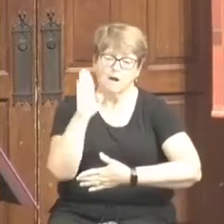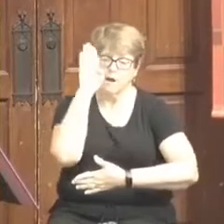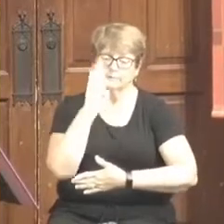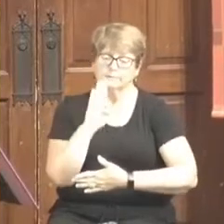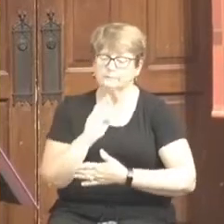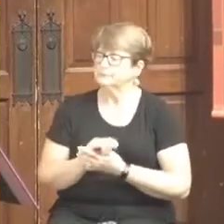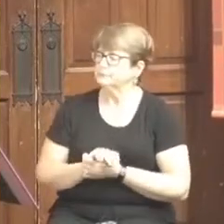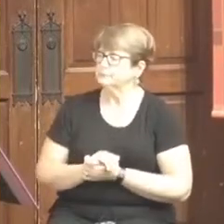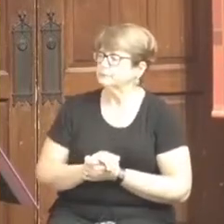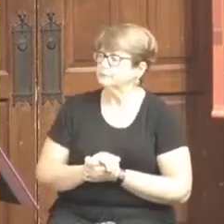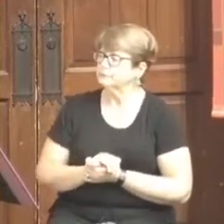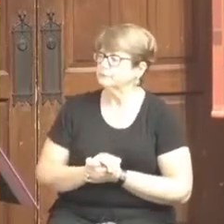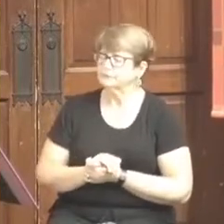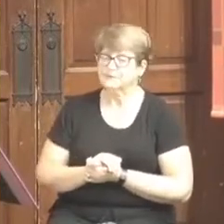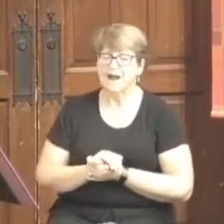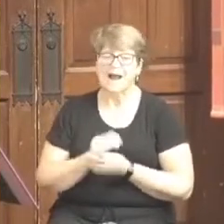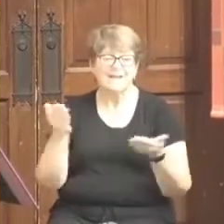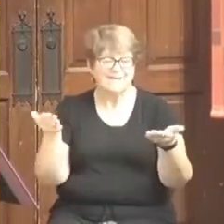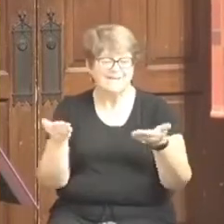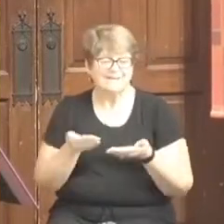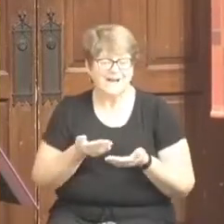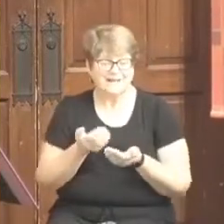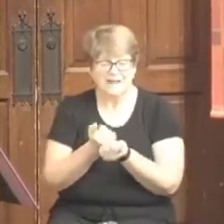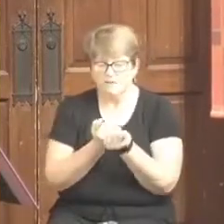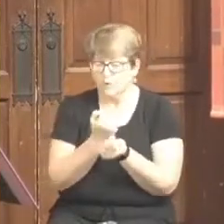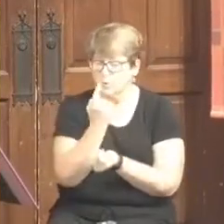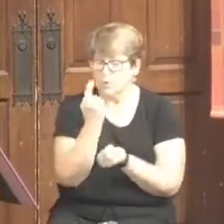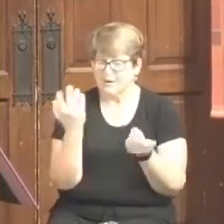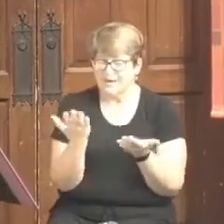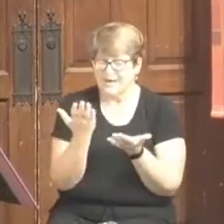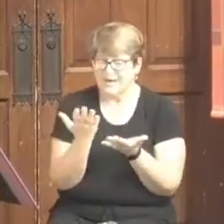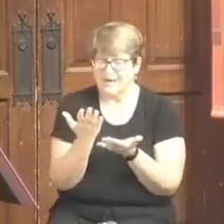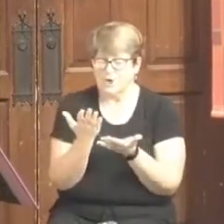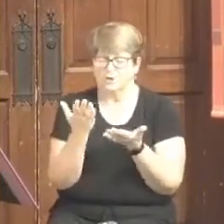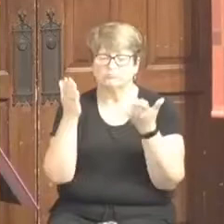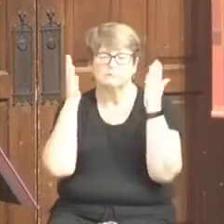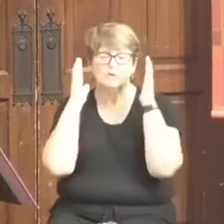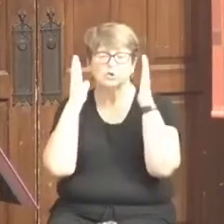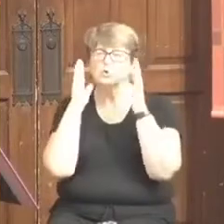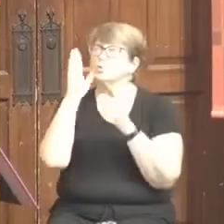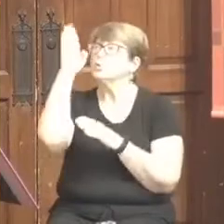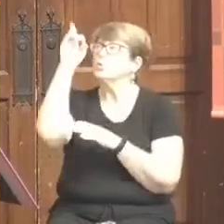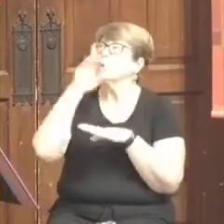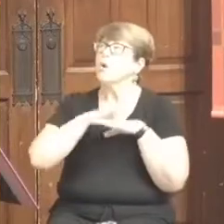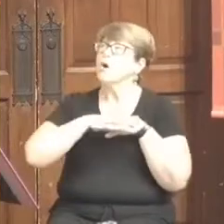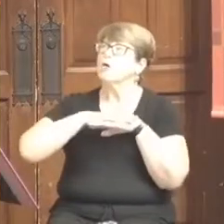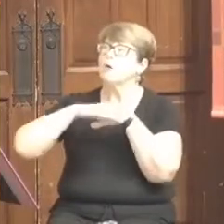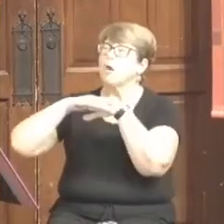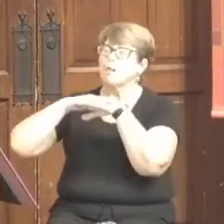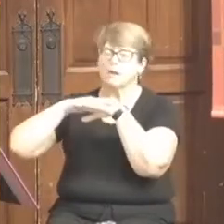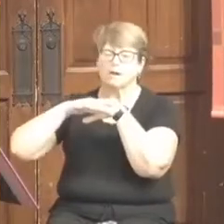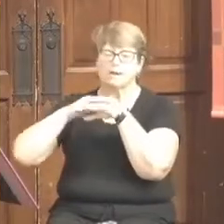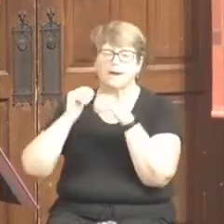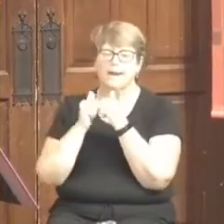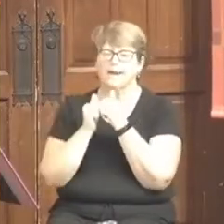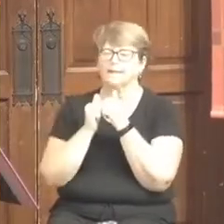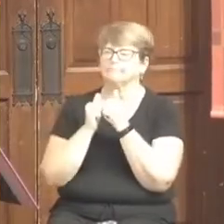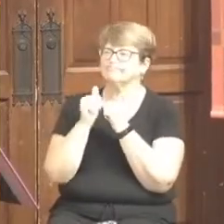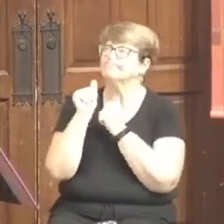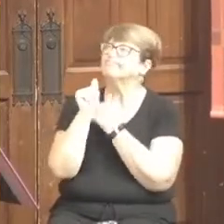invite each of us, laity, listen for your calling and pursue it with all vigor.